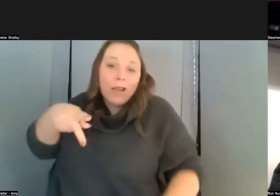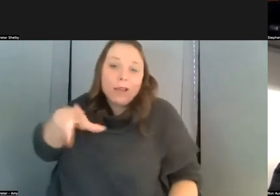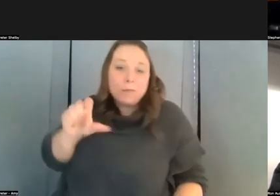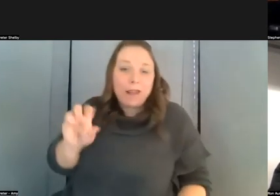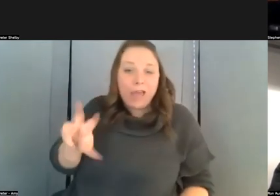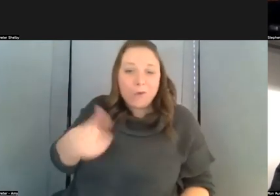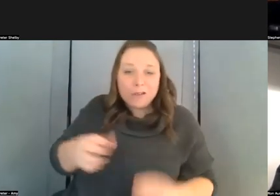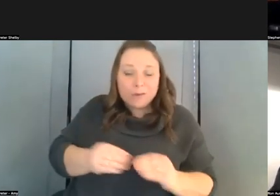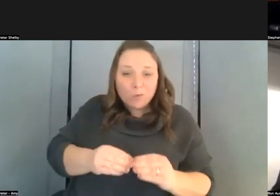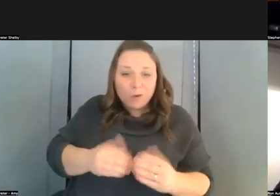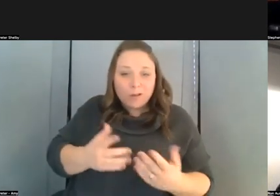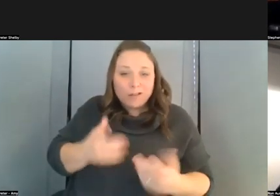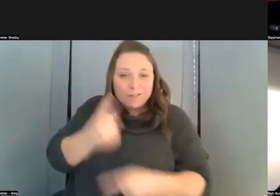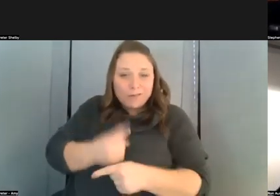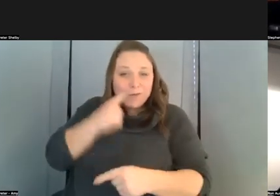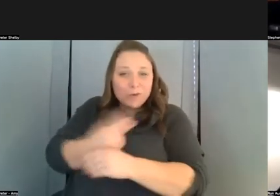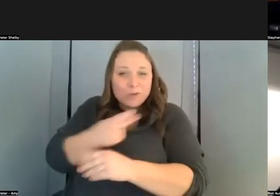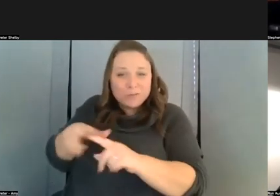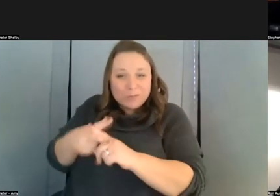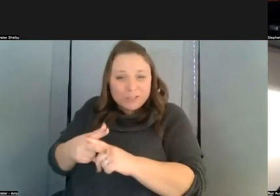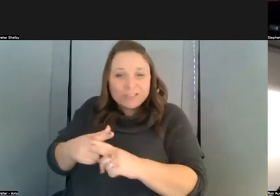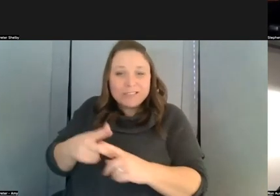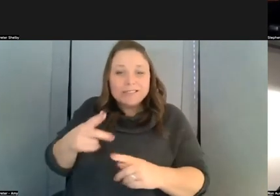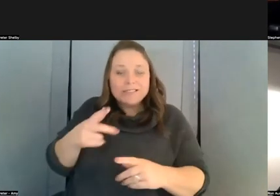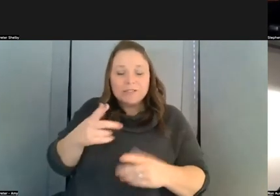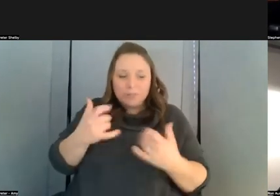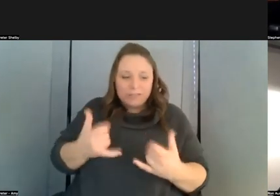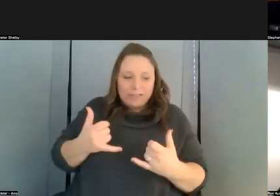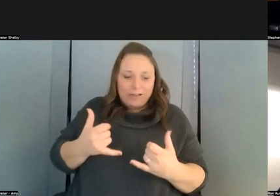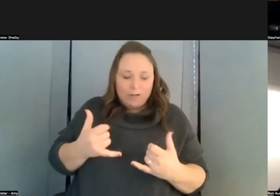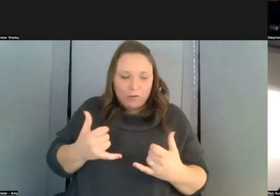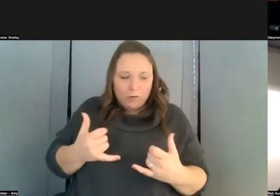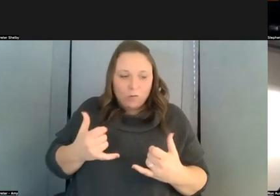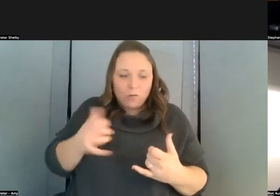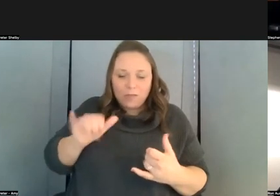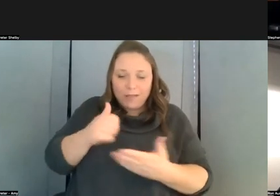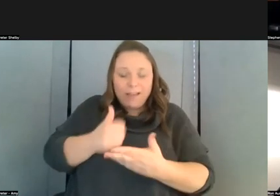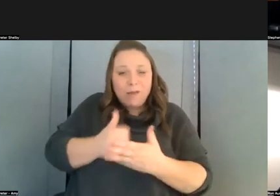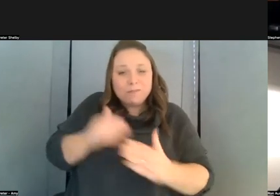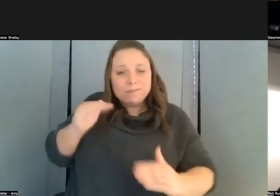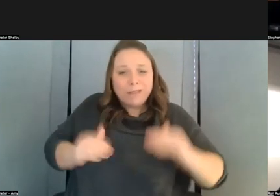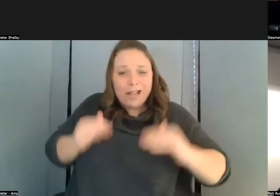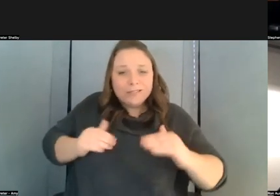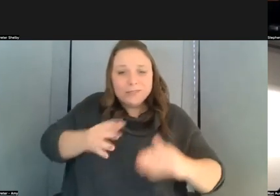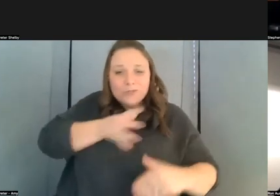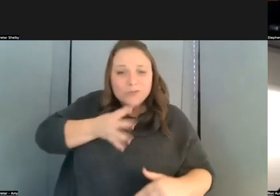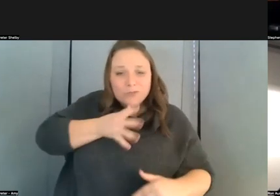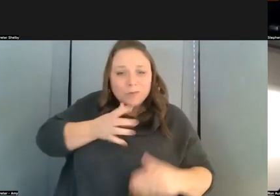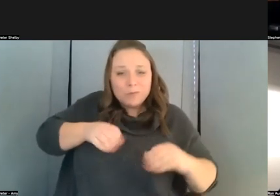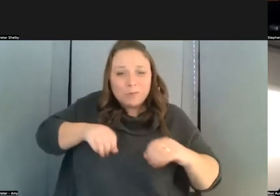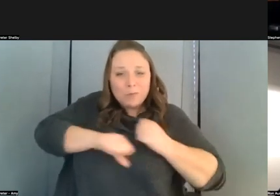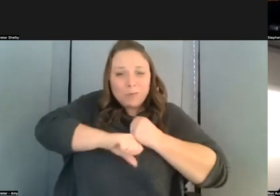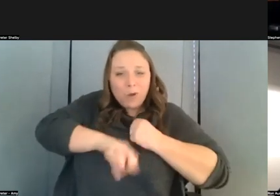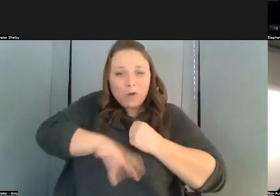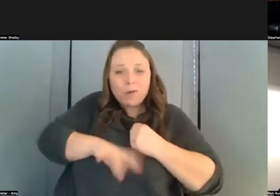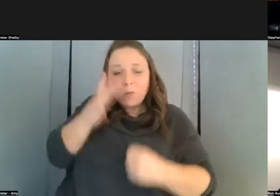bluntly to rebalance our agricultural markets so that grain produced